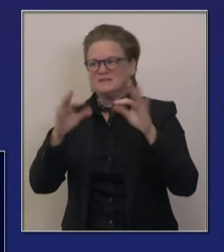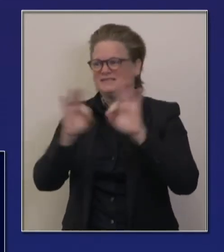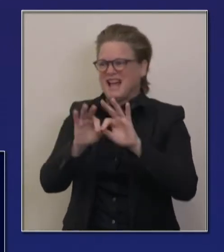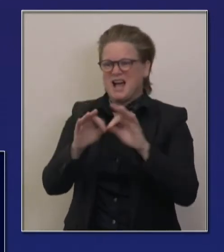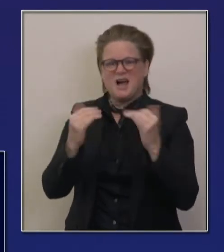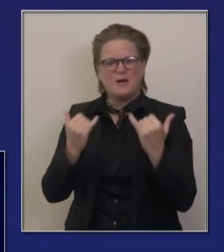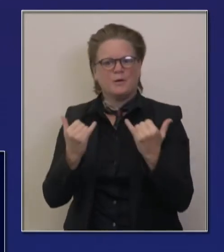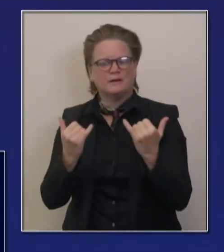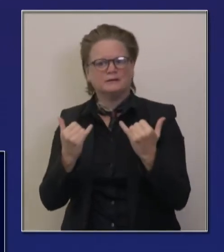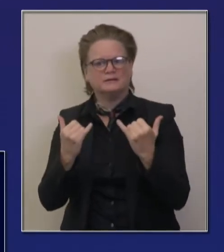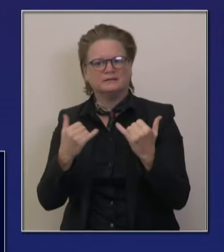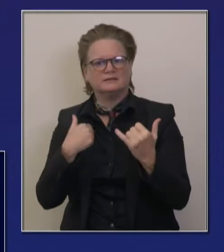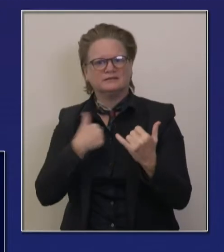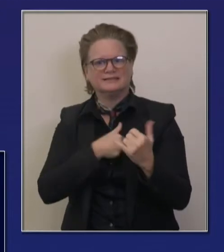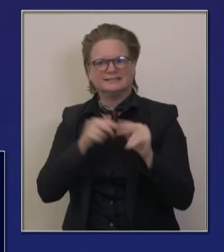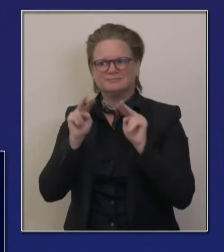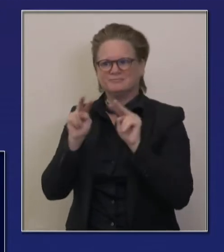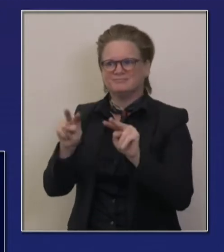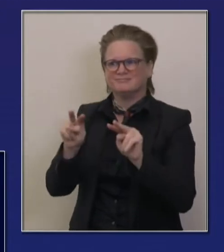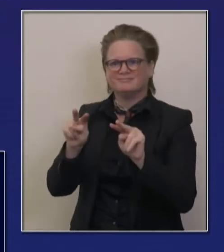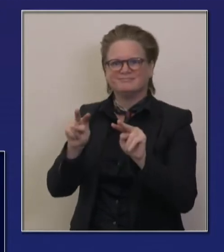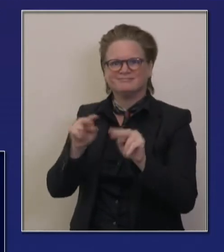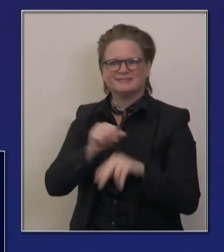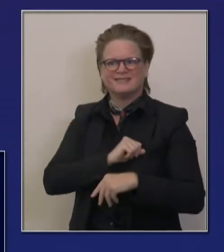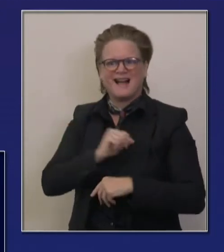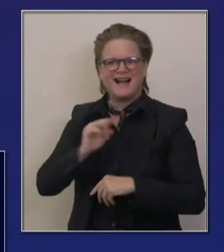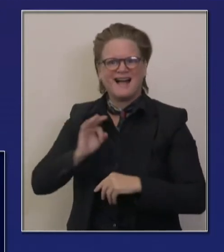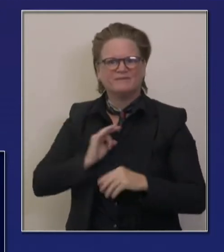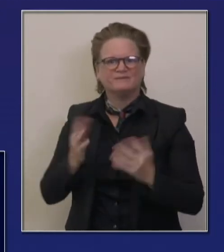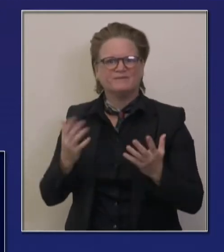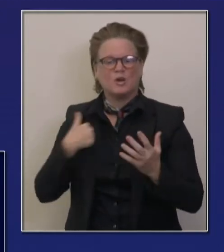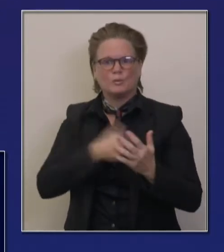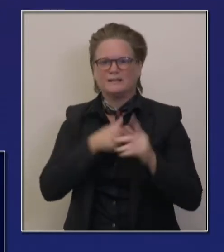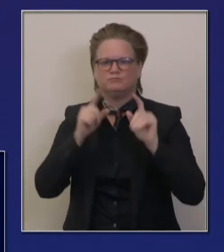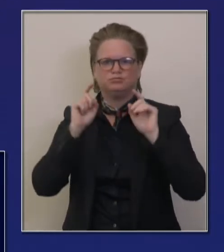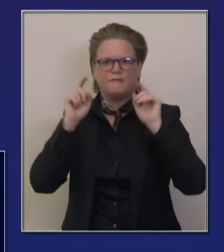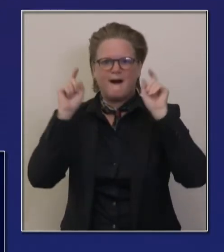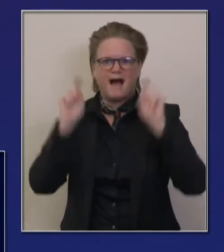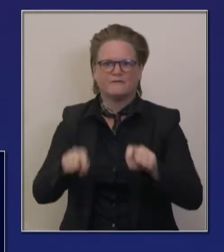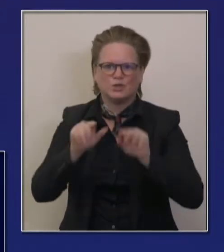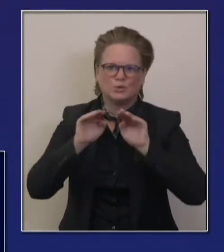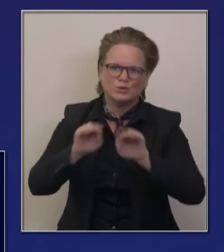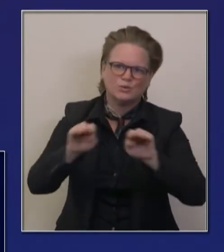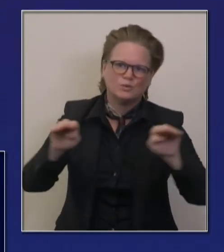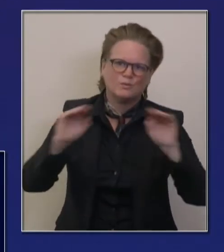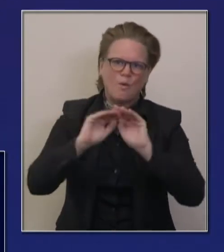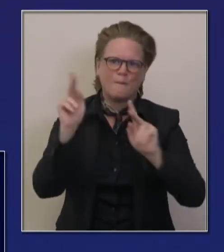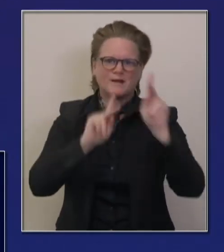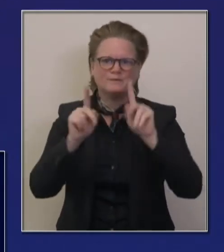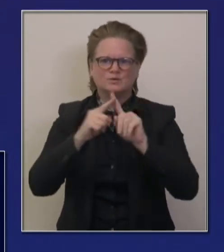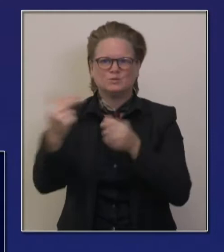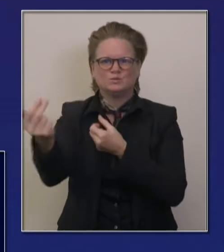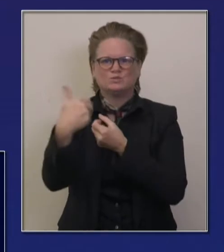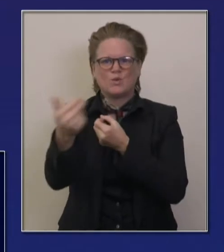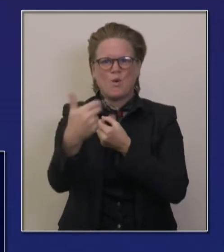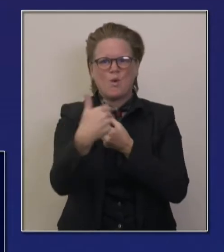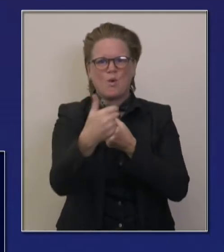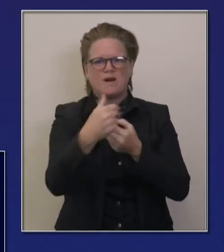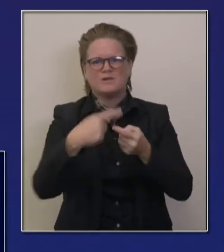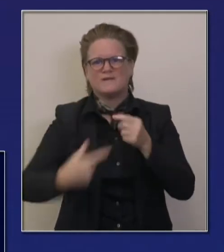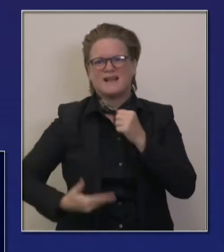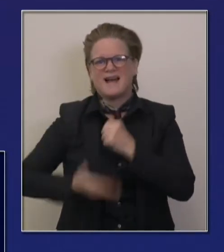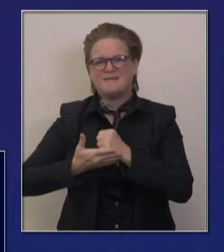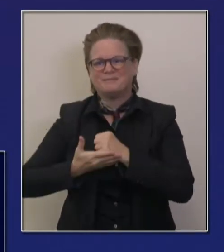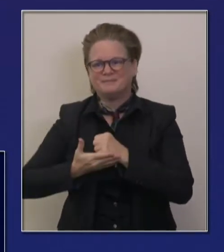staffing is going to be, human resources are going to be the most challenging well,